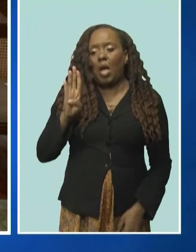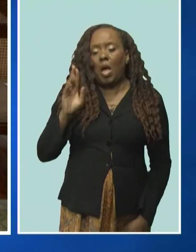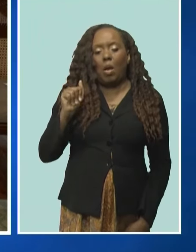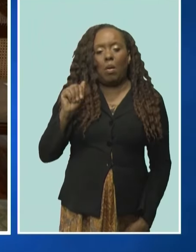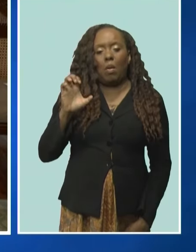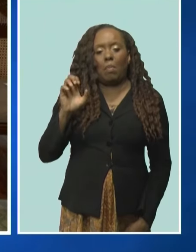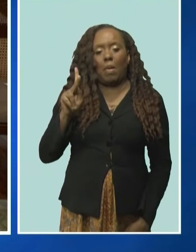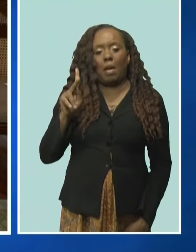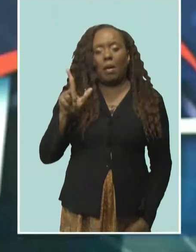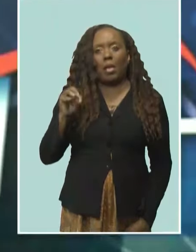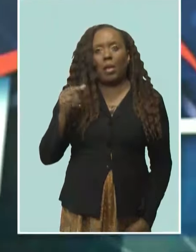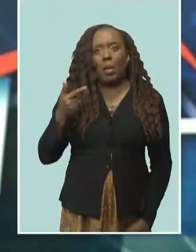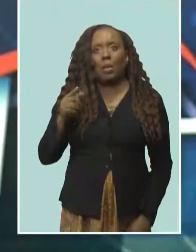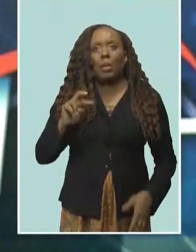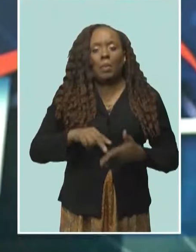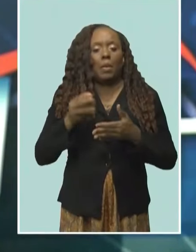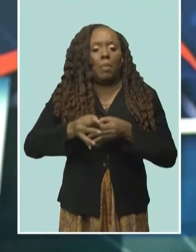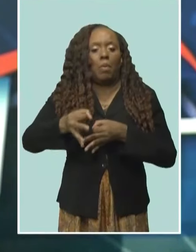respective ways.